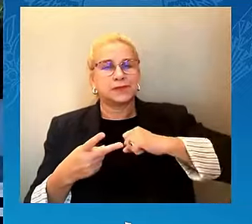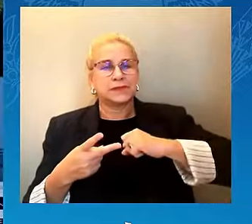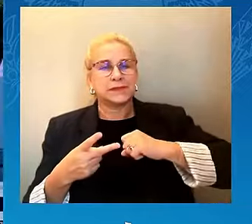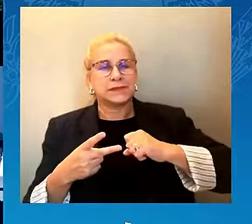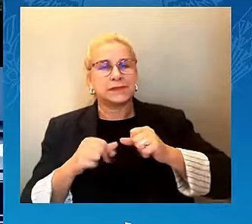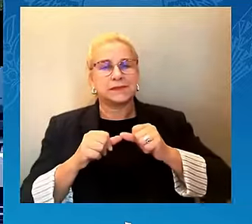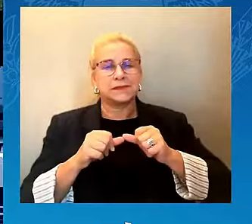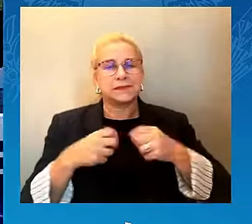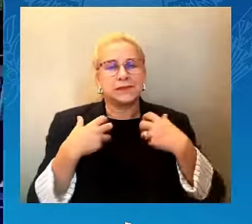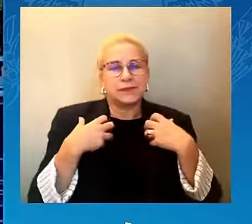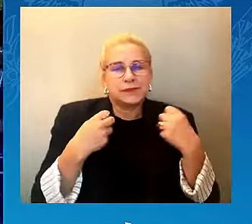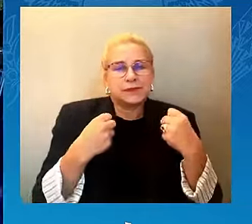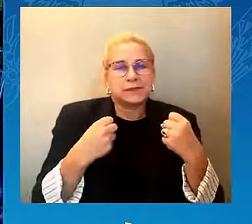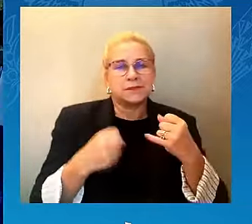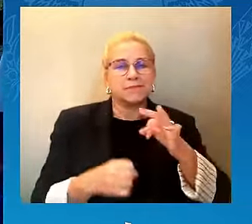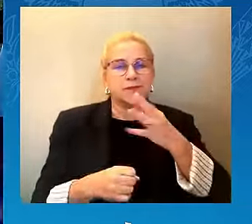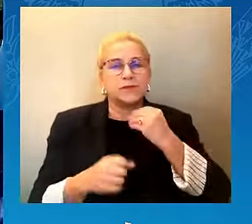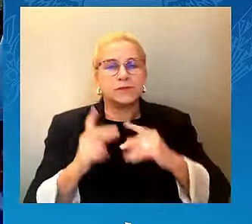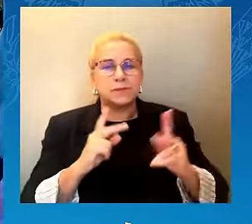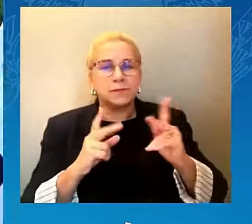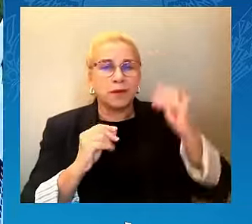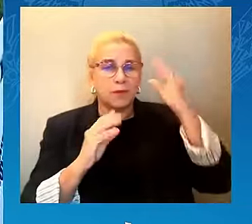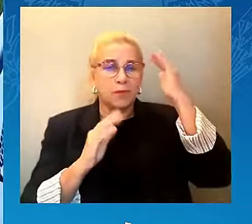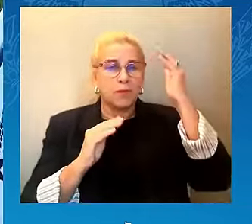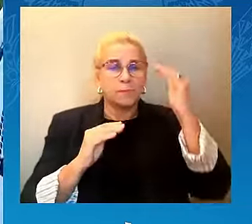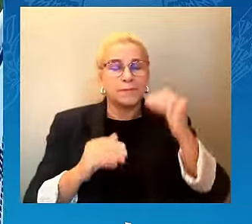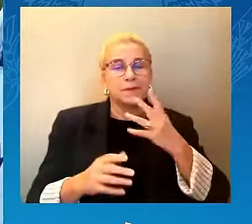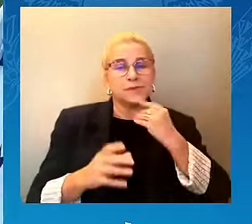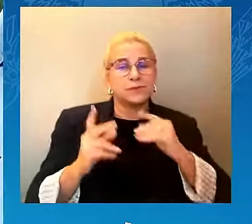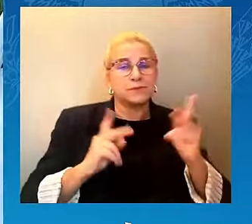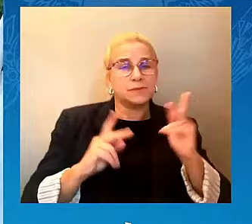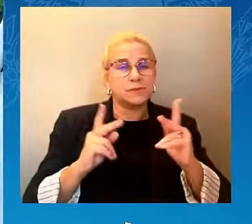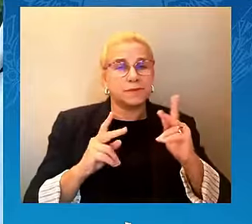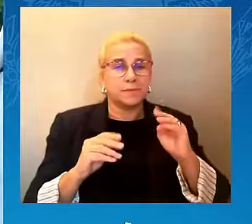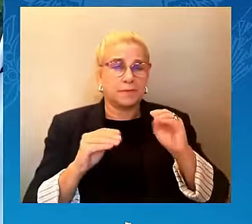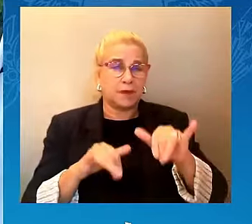we've lost be a blessing. Thank you.